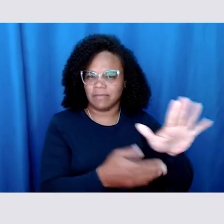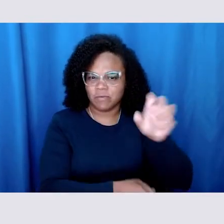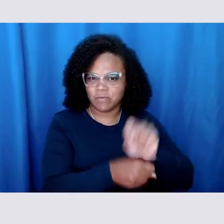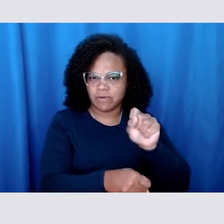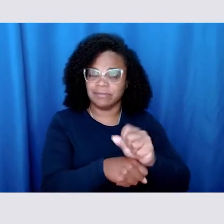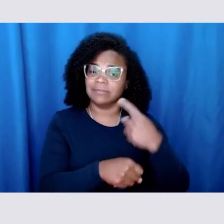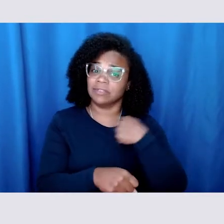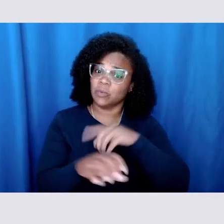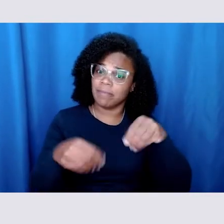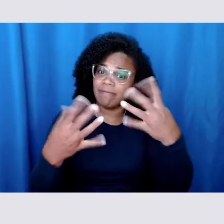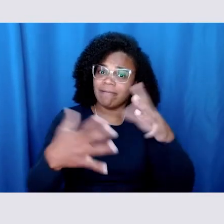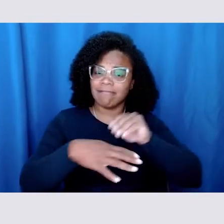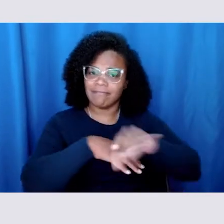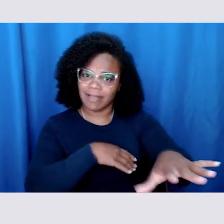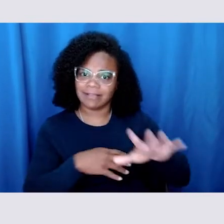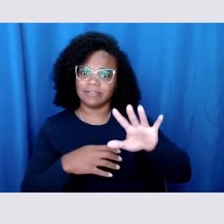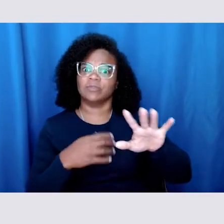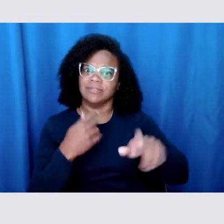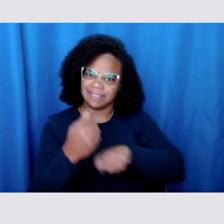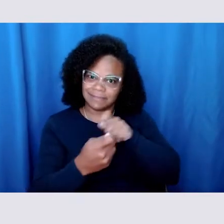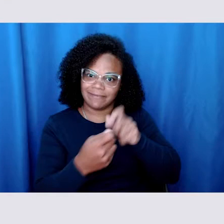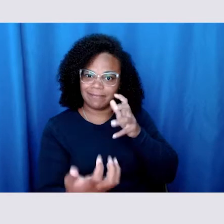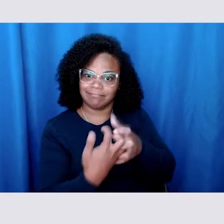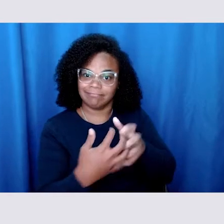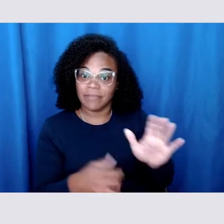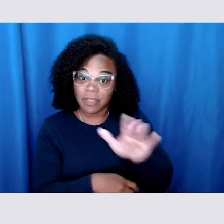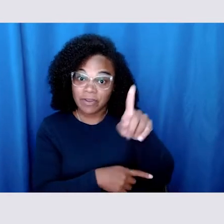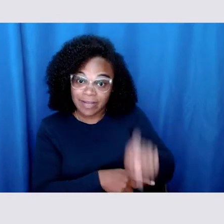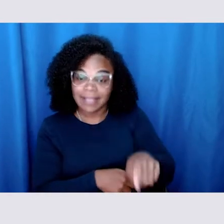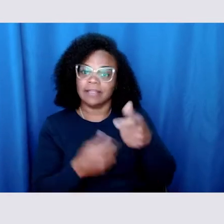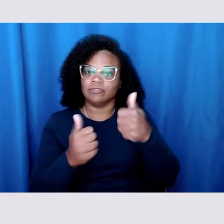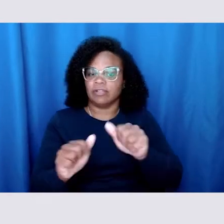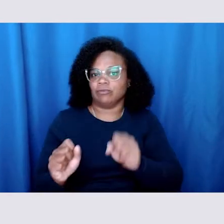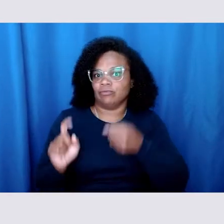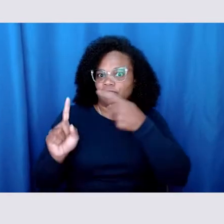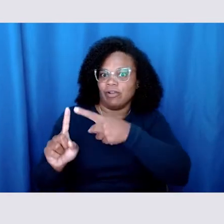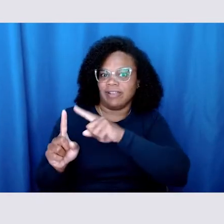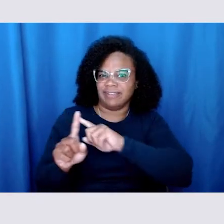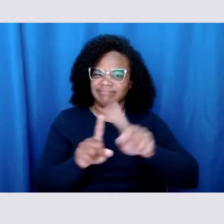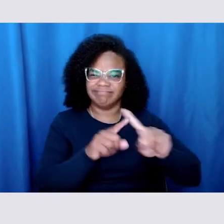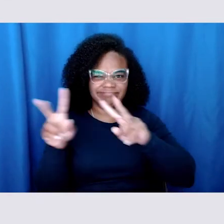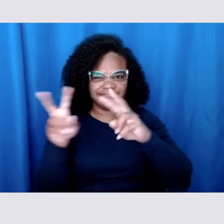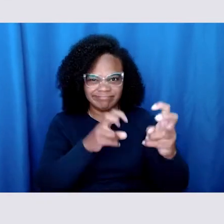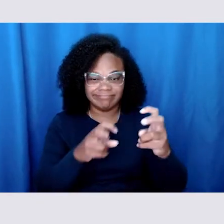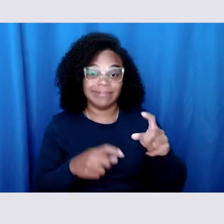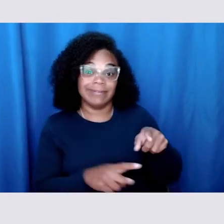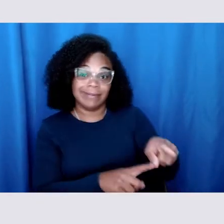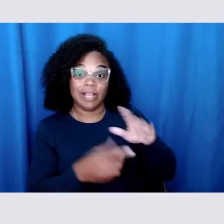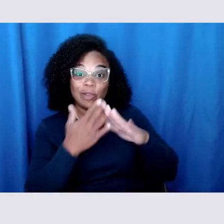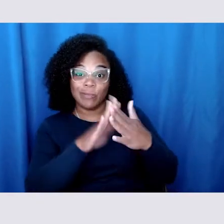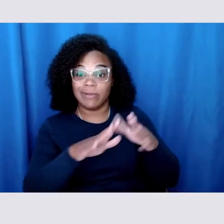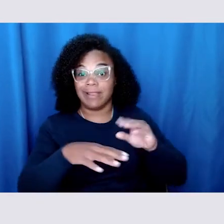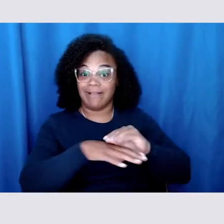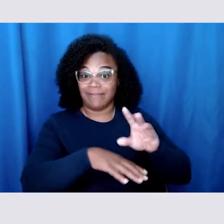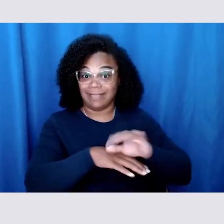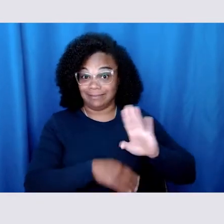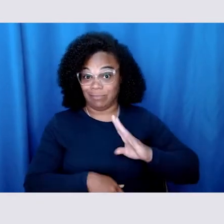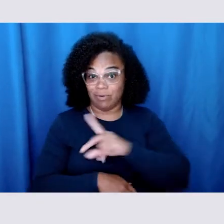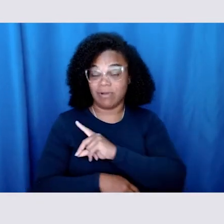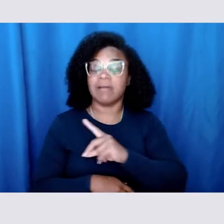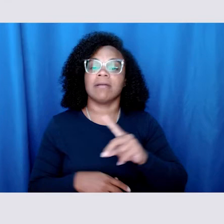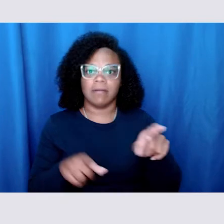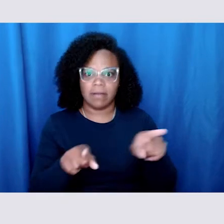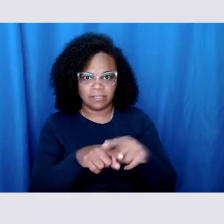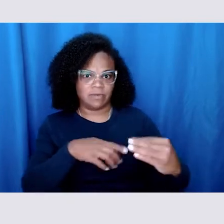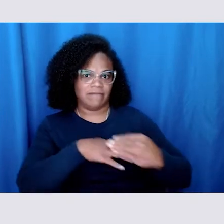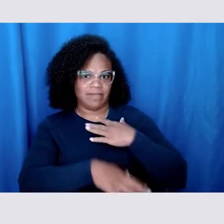tailor their needs and target those issues. And the Community Advisory Board also advises us on ongoing projects so we can really be sure that the